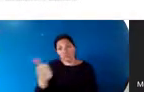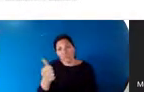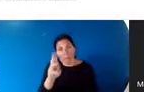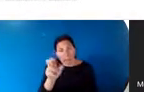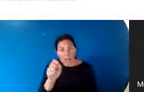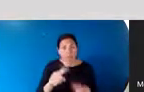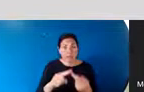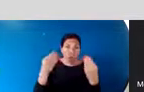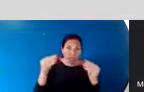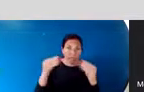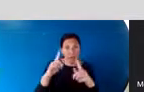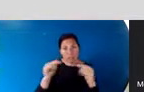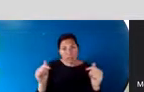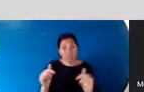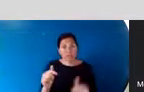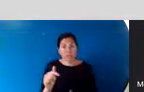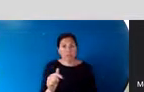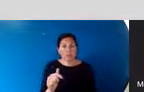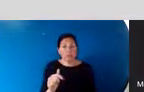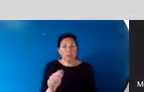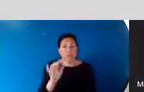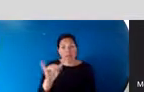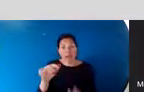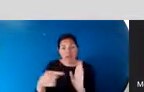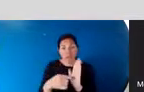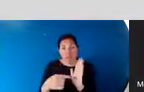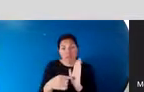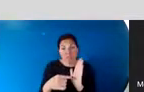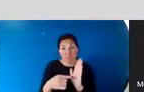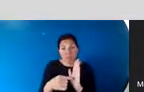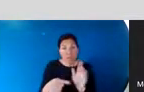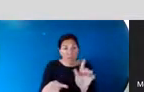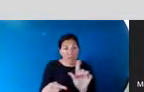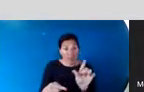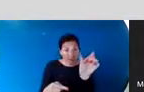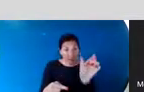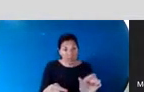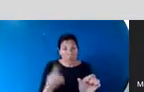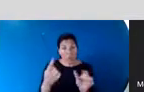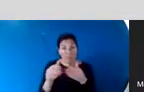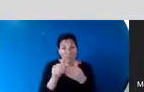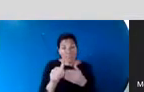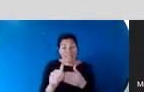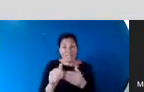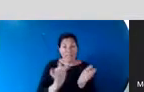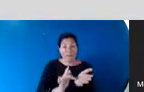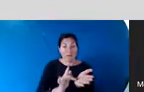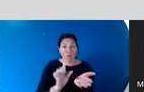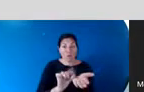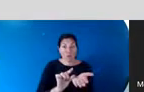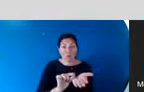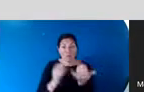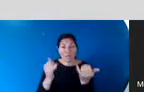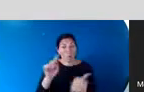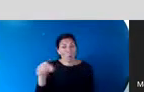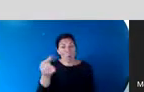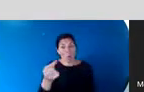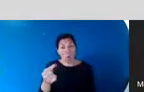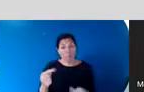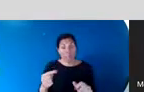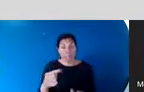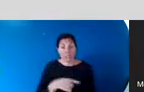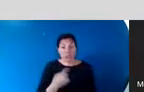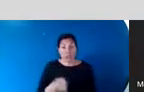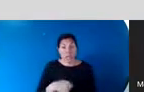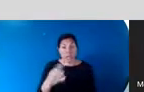And that was, for example, trumpeted on the left in The Lancet, one of the leading medical journals, even. And now only China remains to be the only country